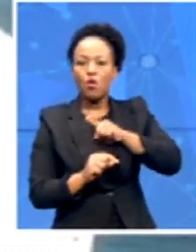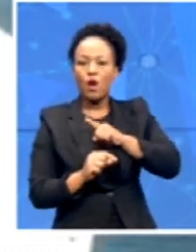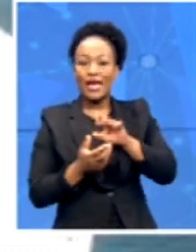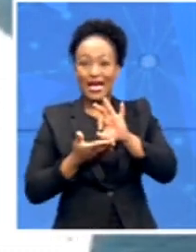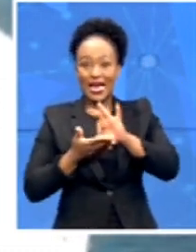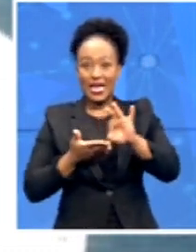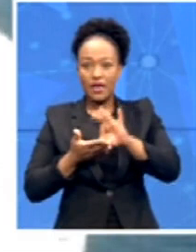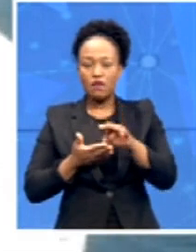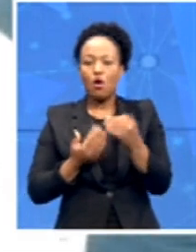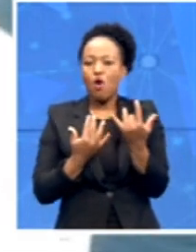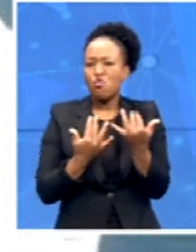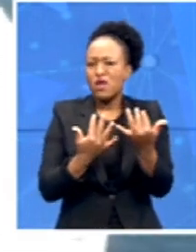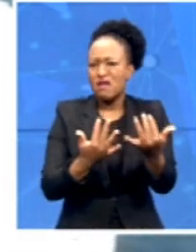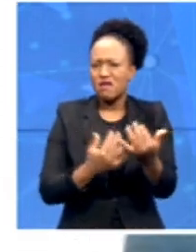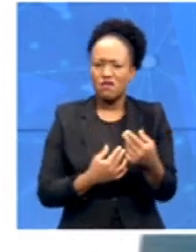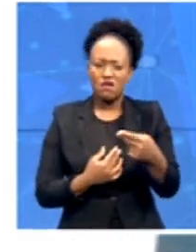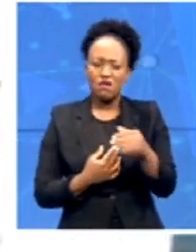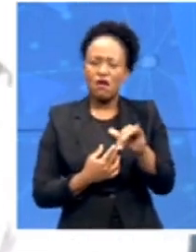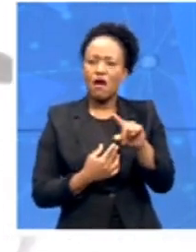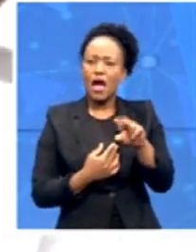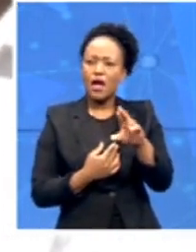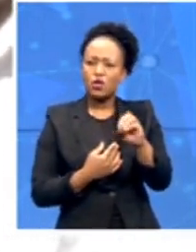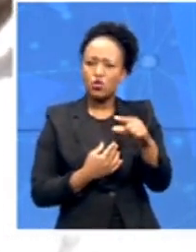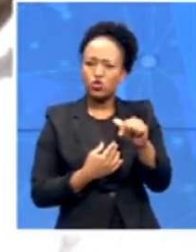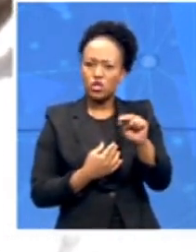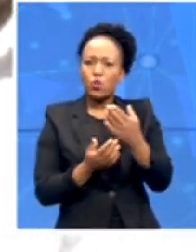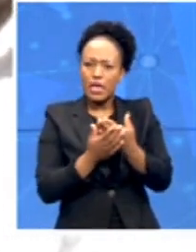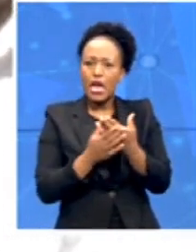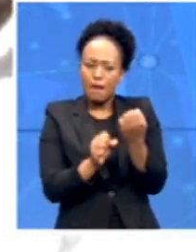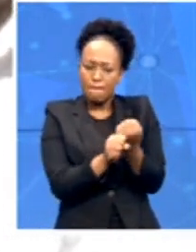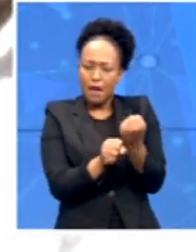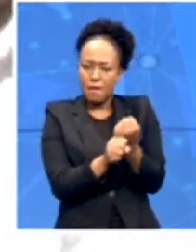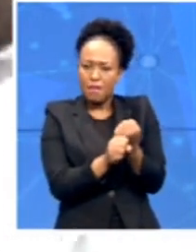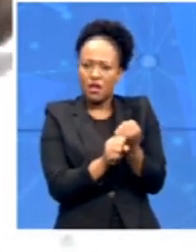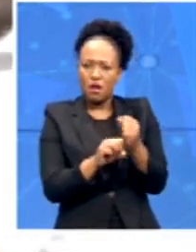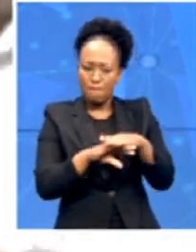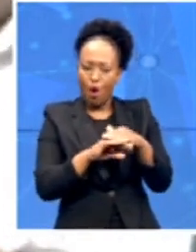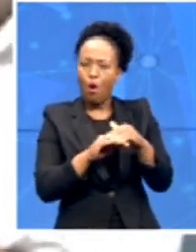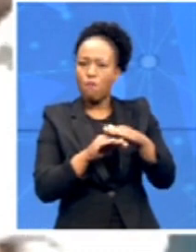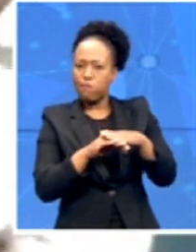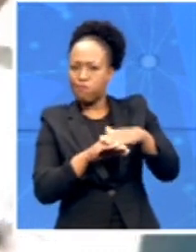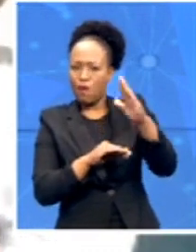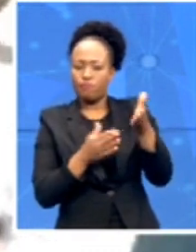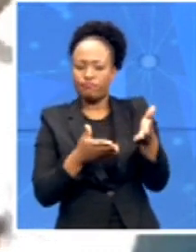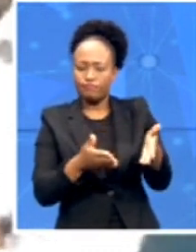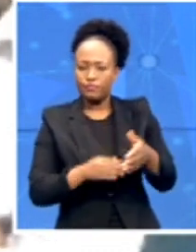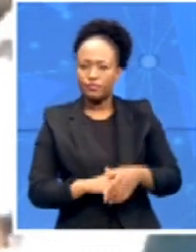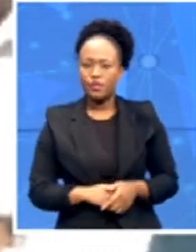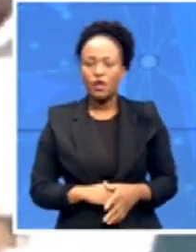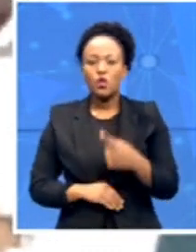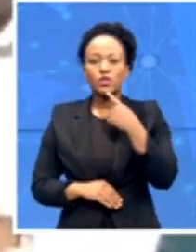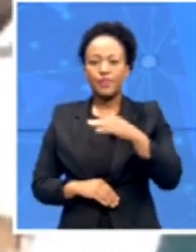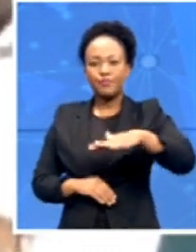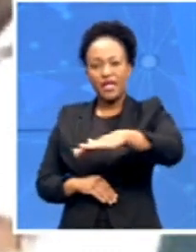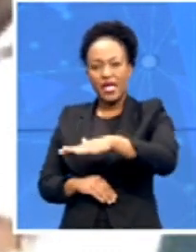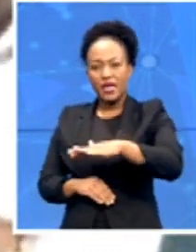and of course you're saying about this area and its people benefiting um are we going to make sure about that